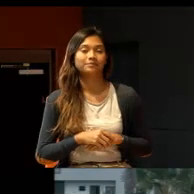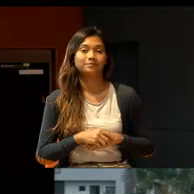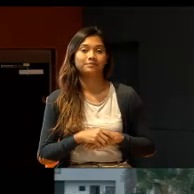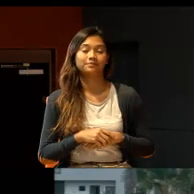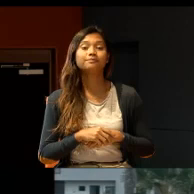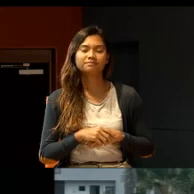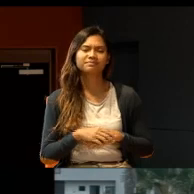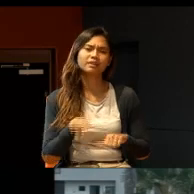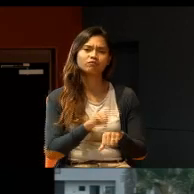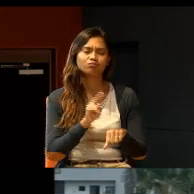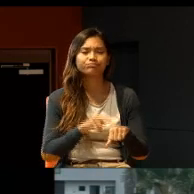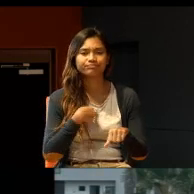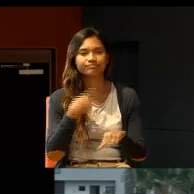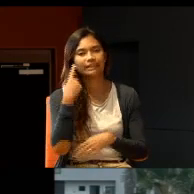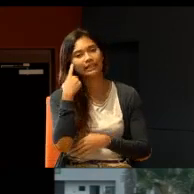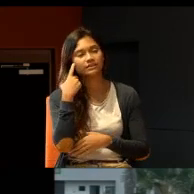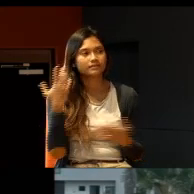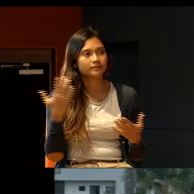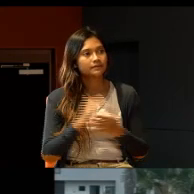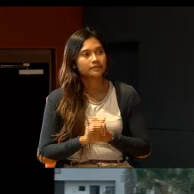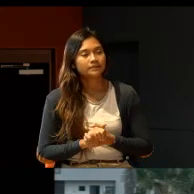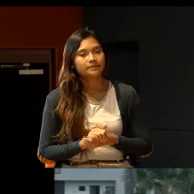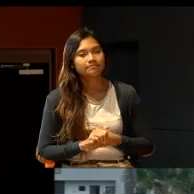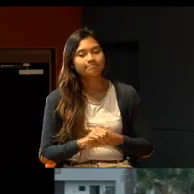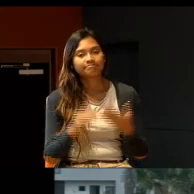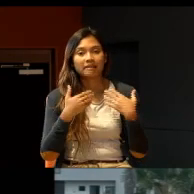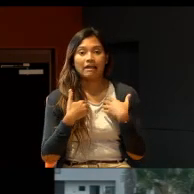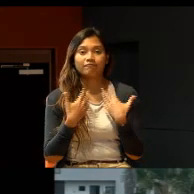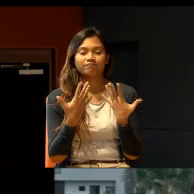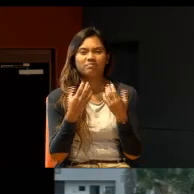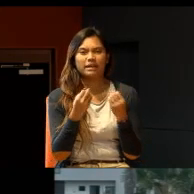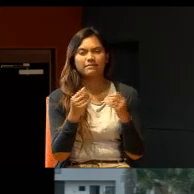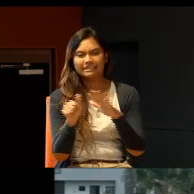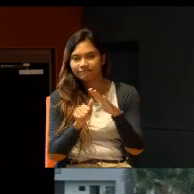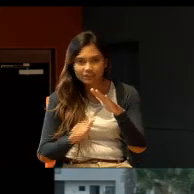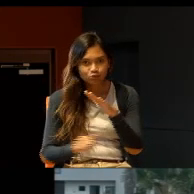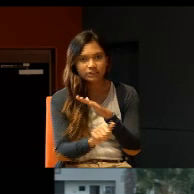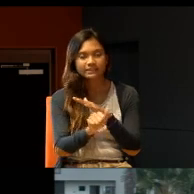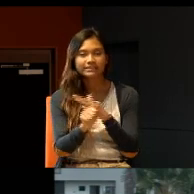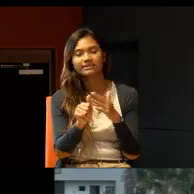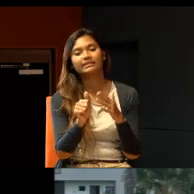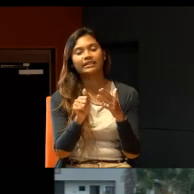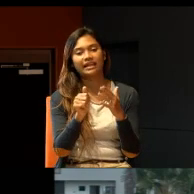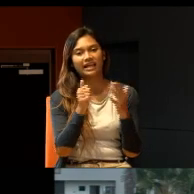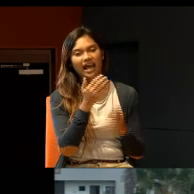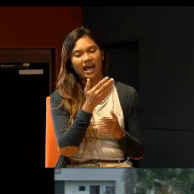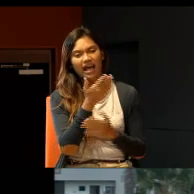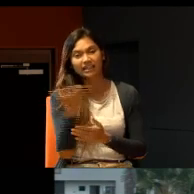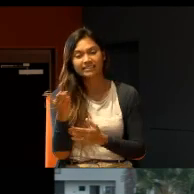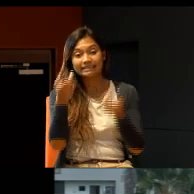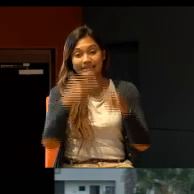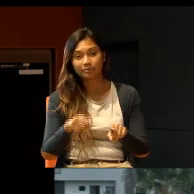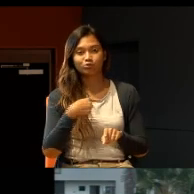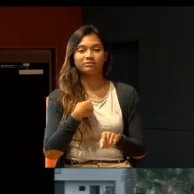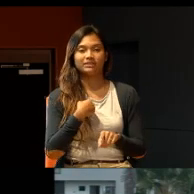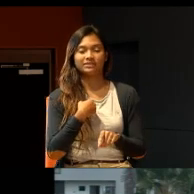Of course, I think there were many adventures and things that happened to me while I was there,